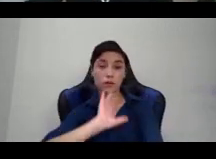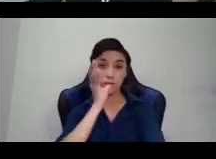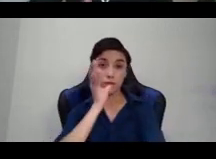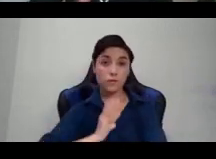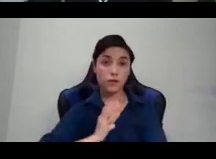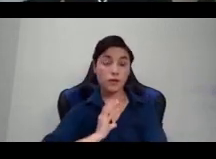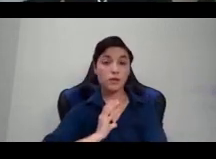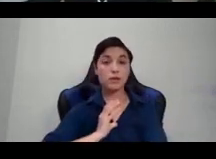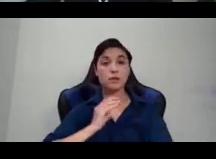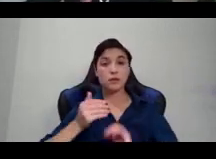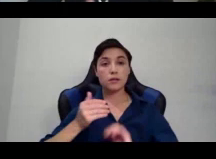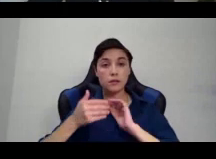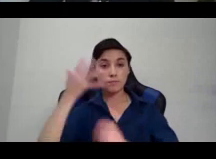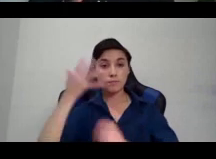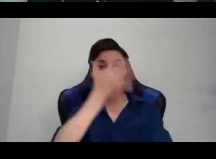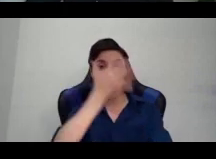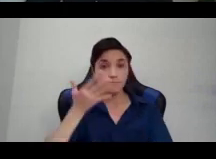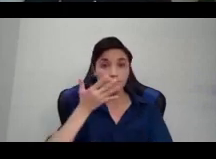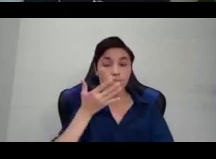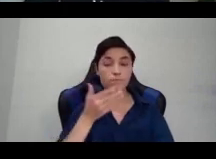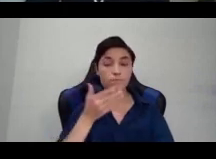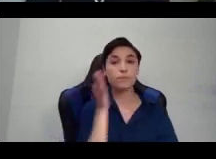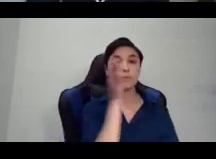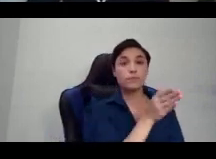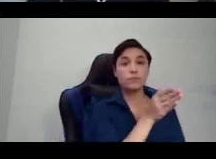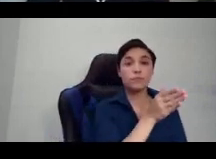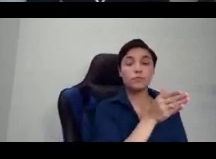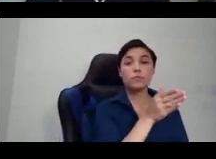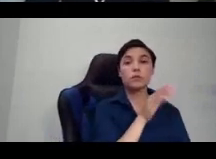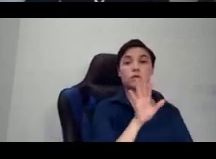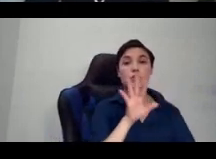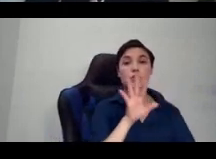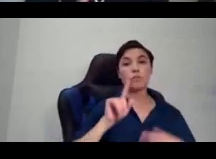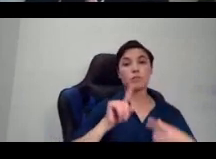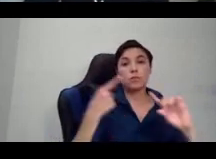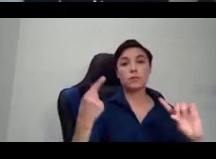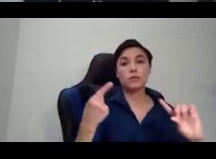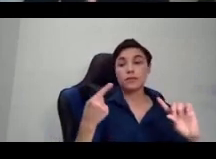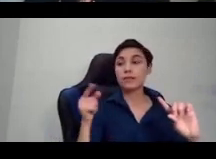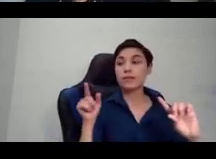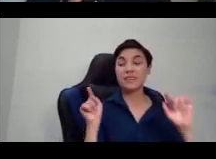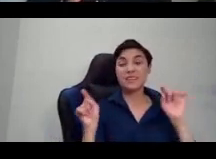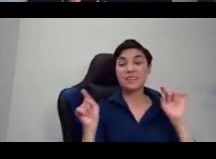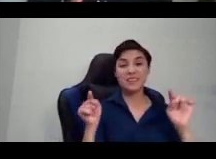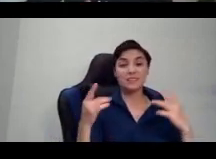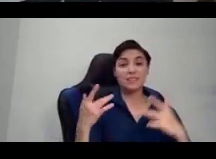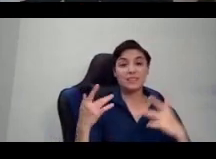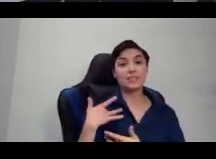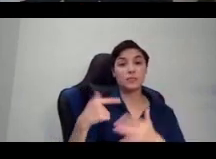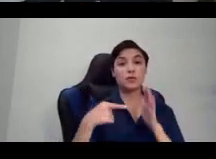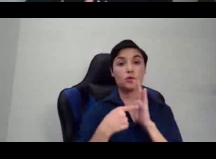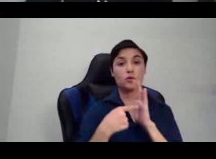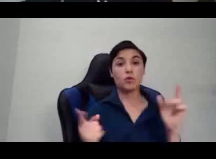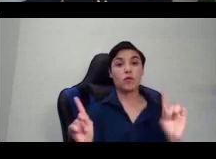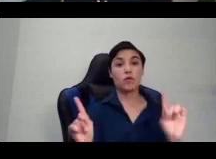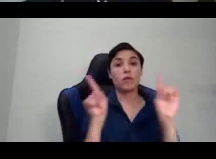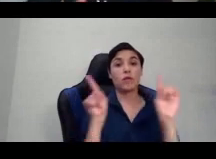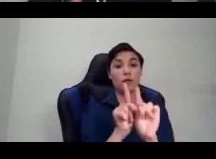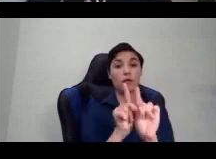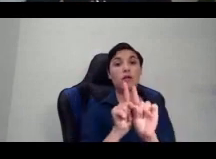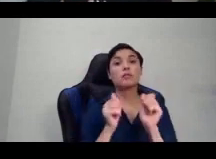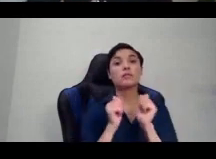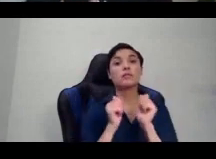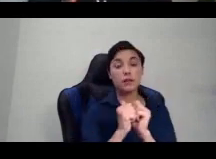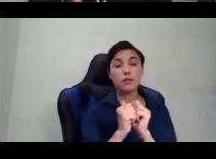and they're oftentimes depicted together to represent the chaos and complementarity of